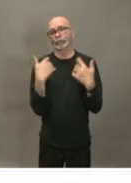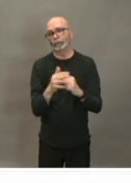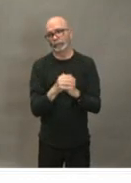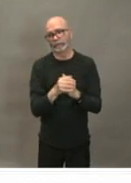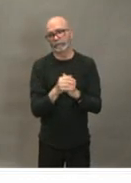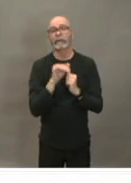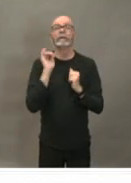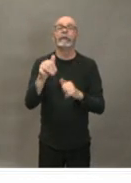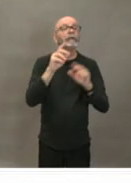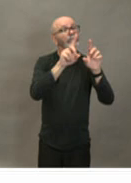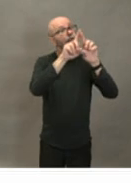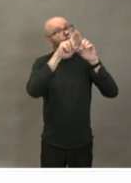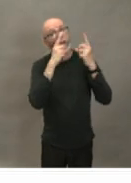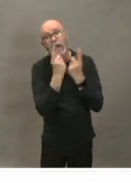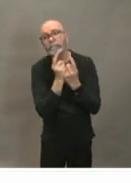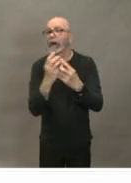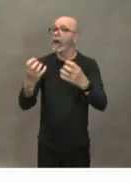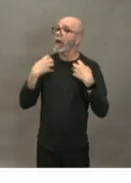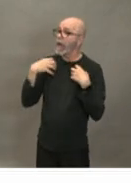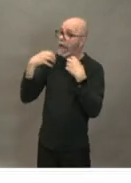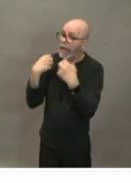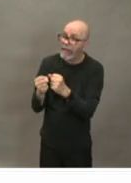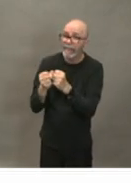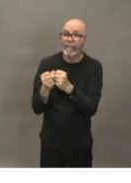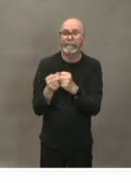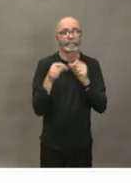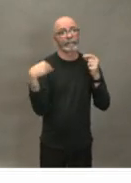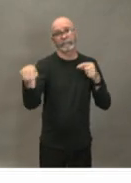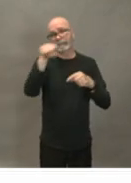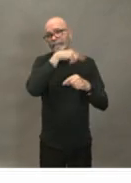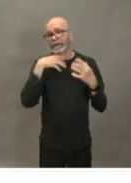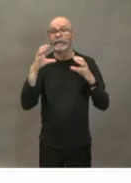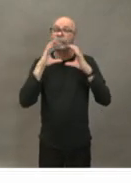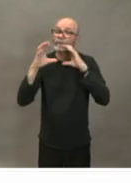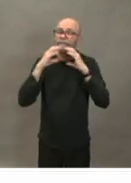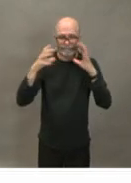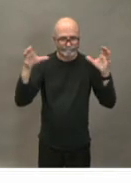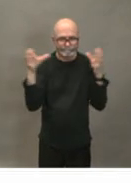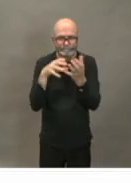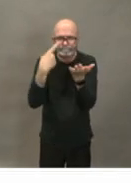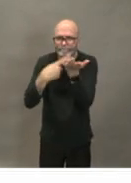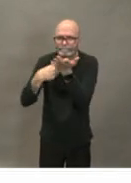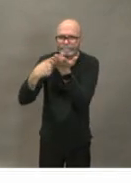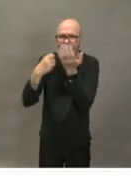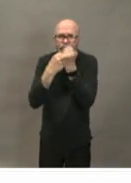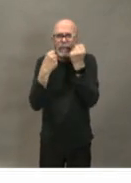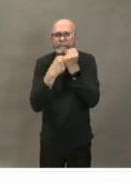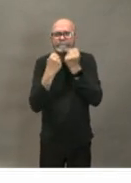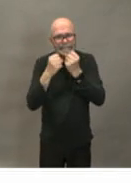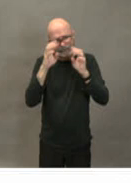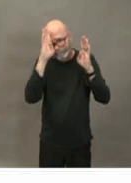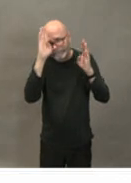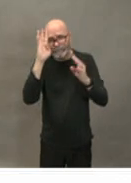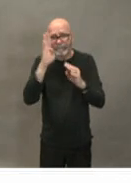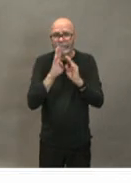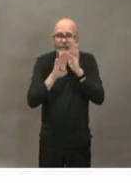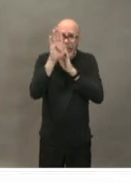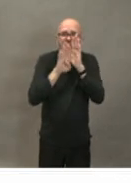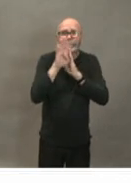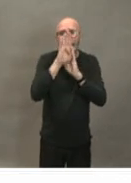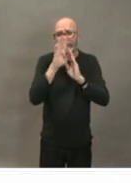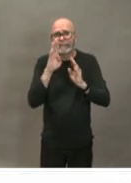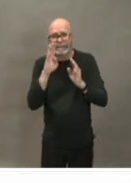colleagues who are with with this communication support we're rapidly developing information seats for a whole range of